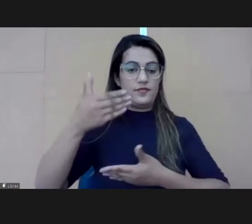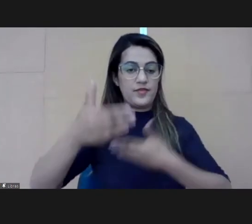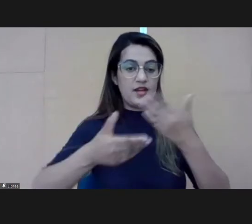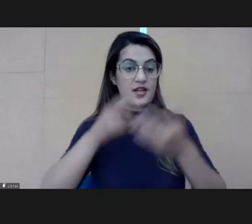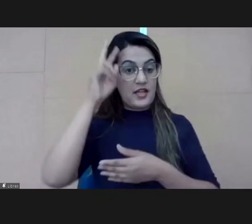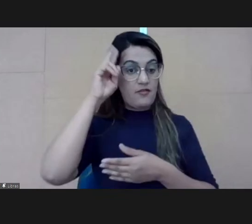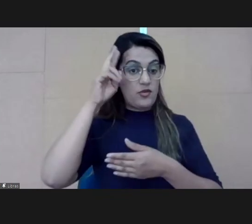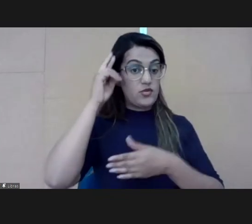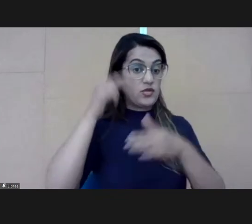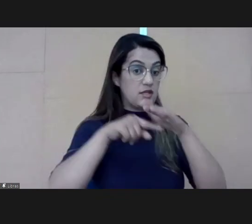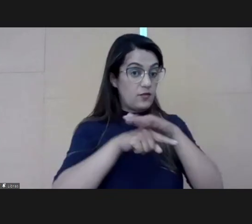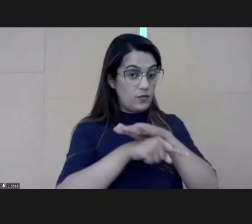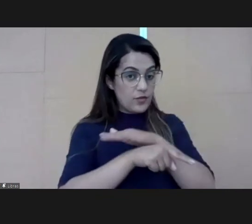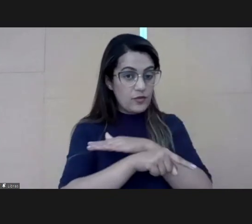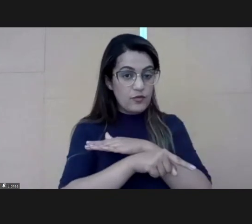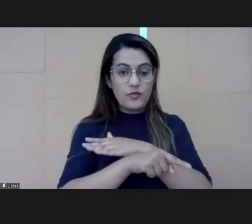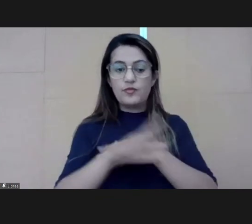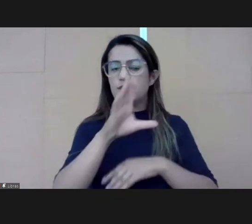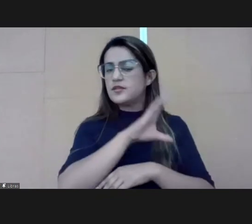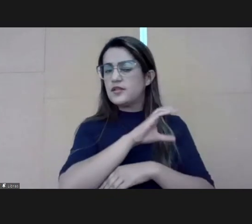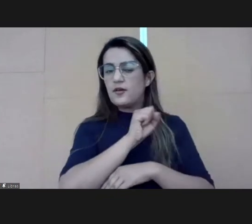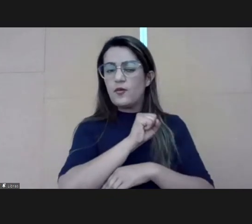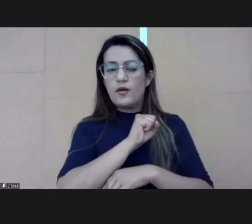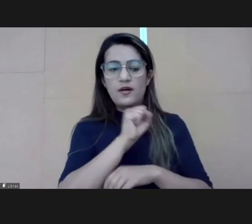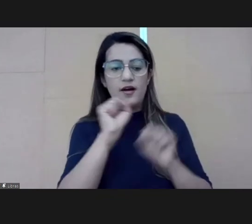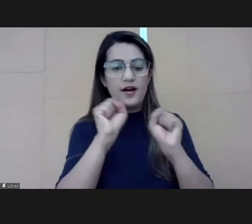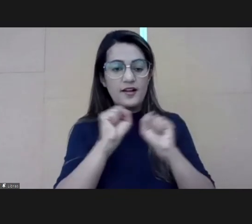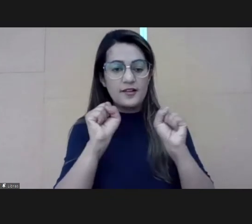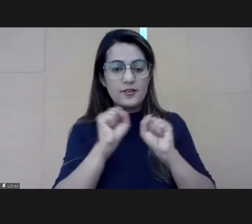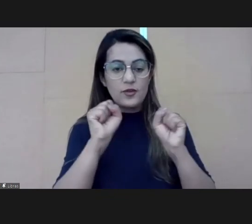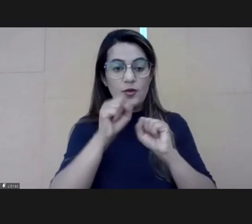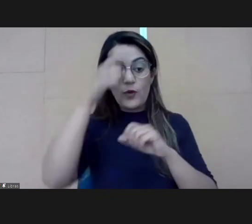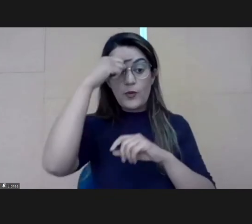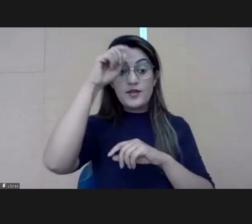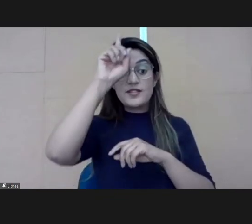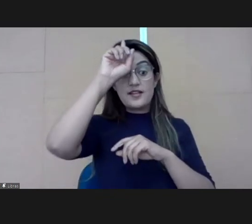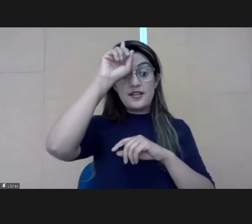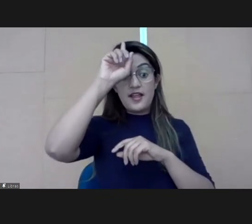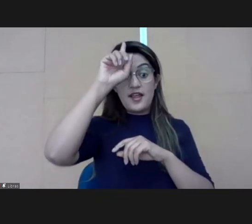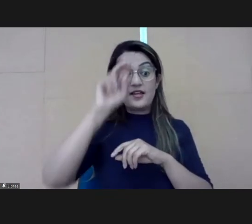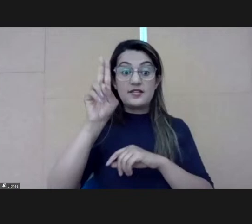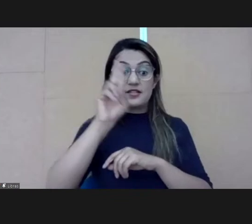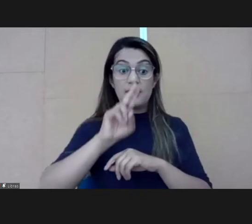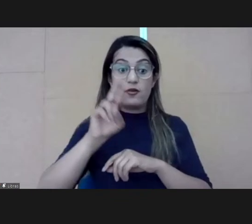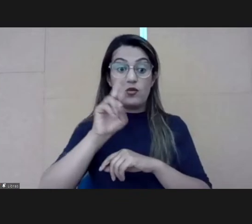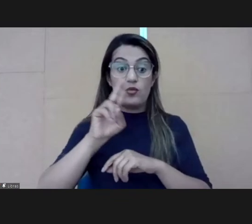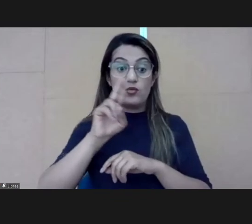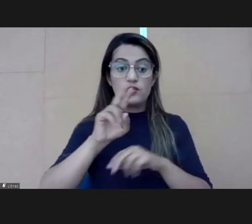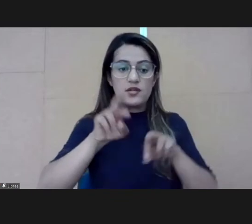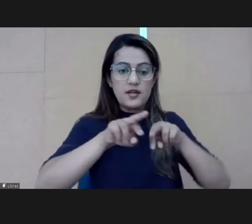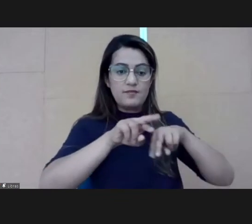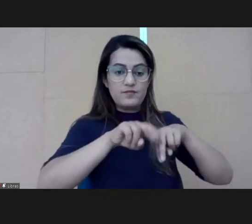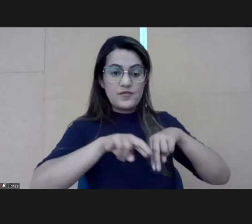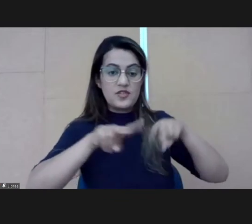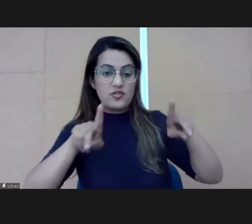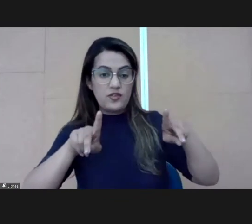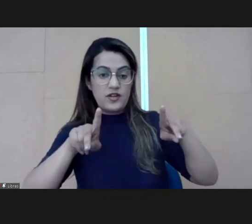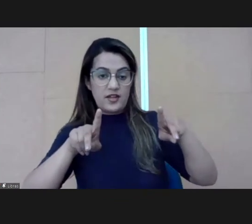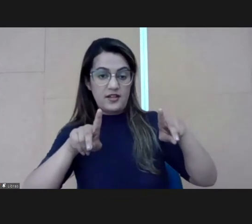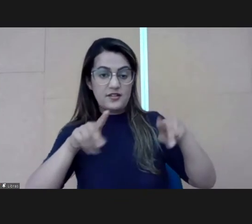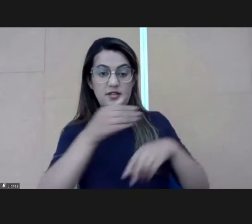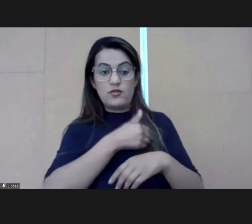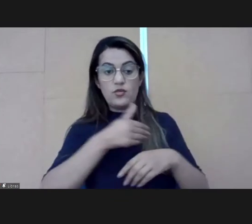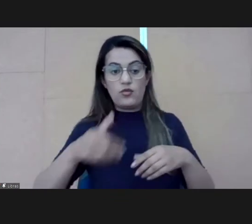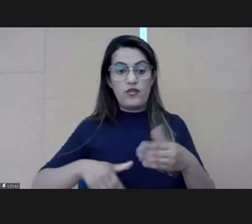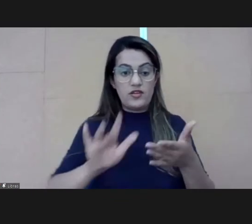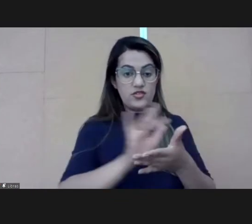changing the use of expression digital government for modern government. think that's pretty important for some of our